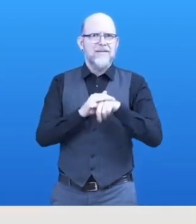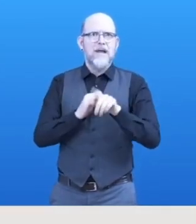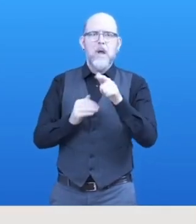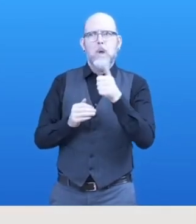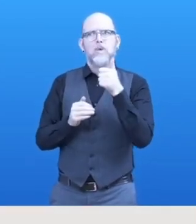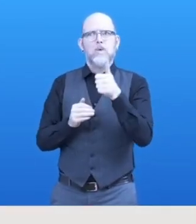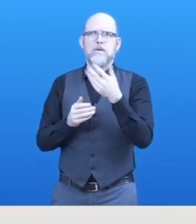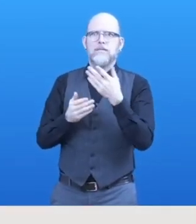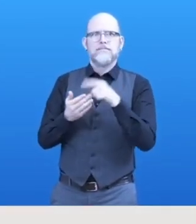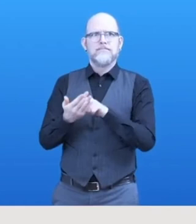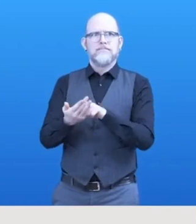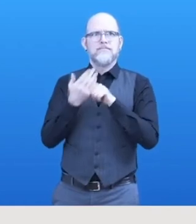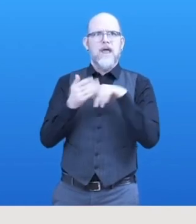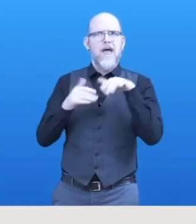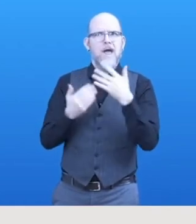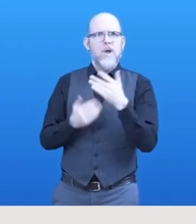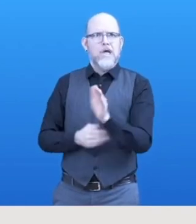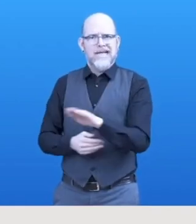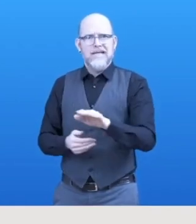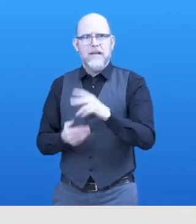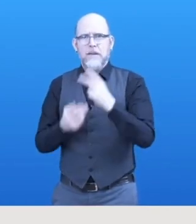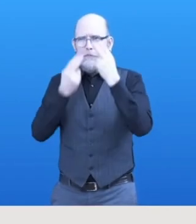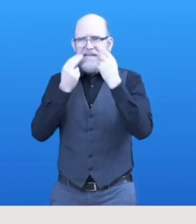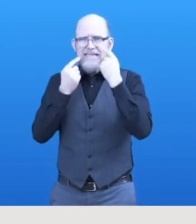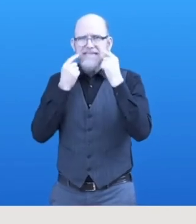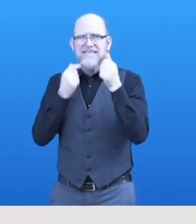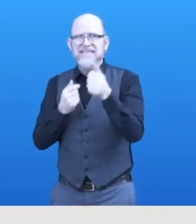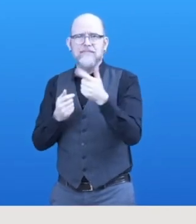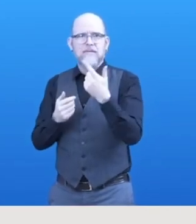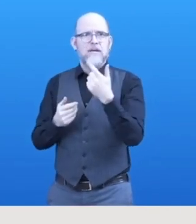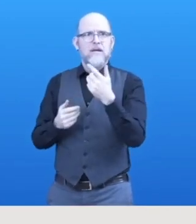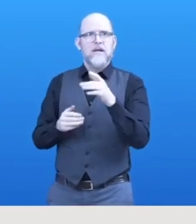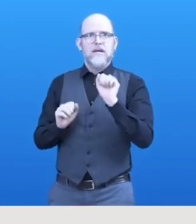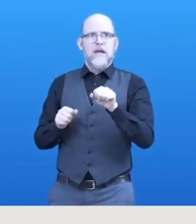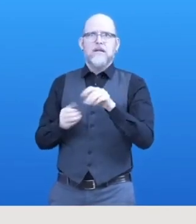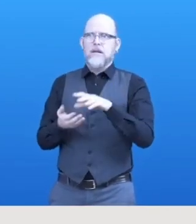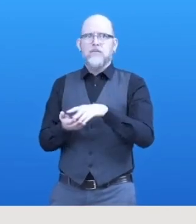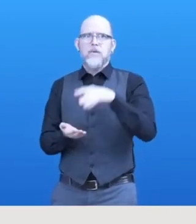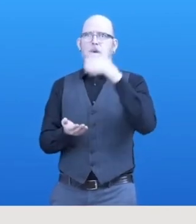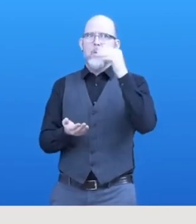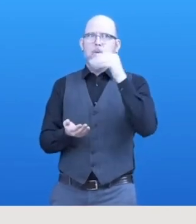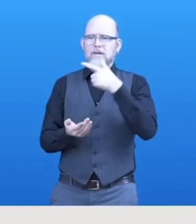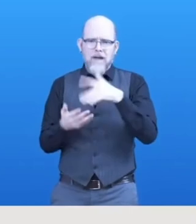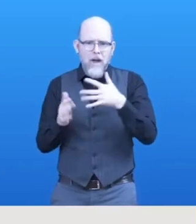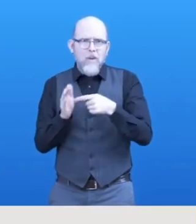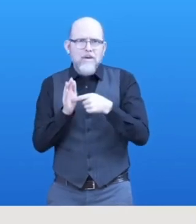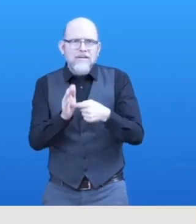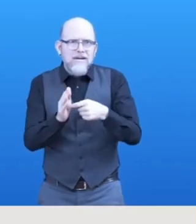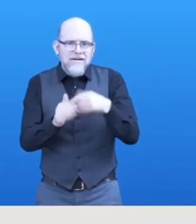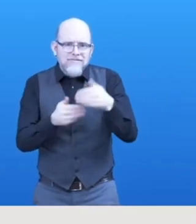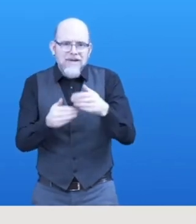how to dive into how to have fun with using the phone as all the others by playing.